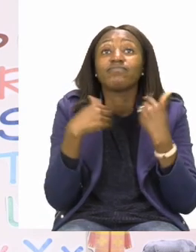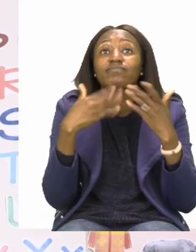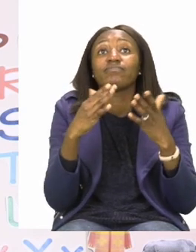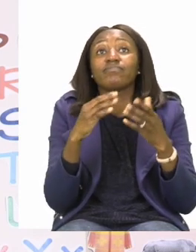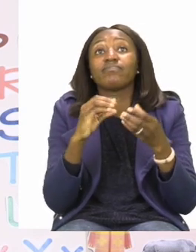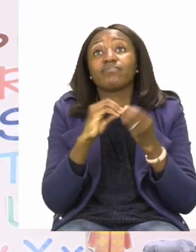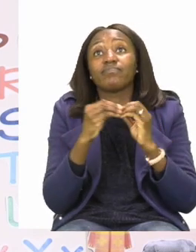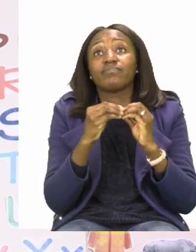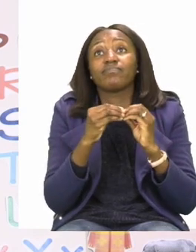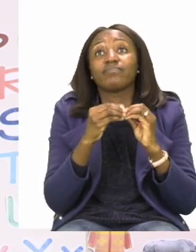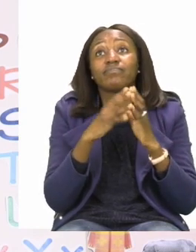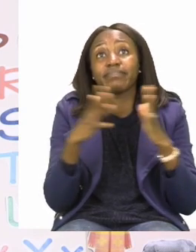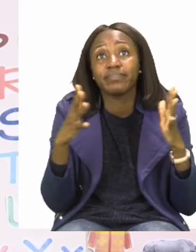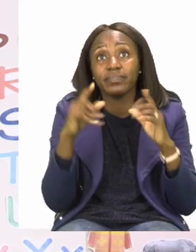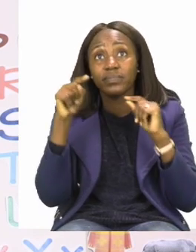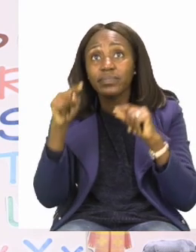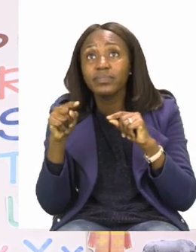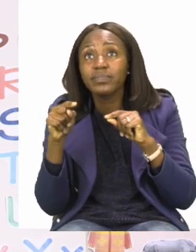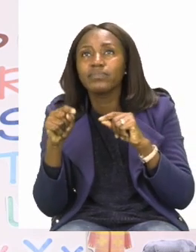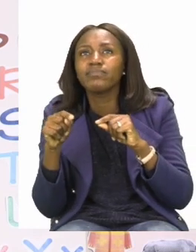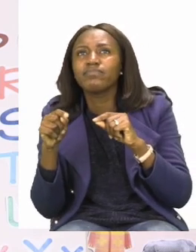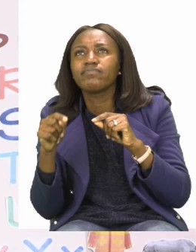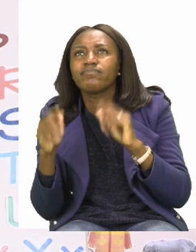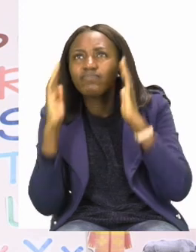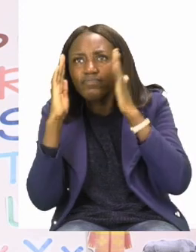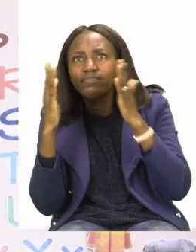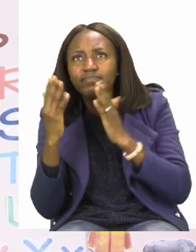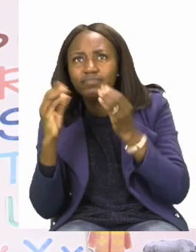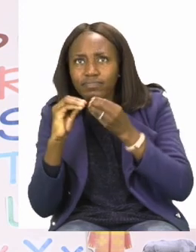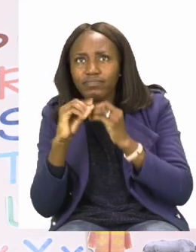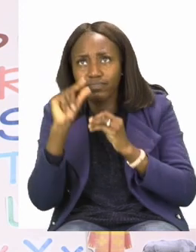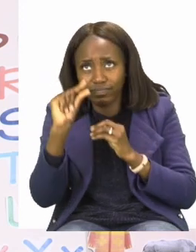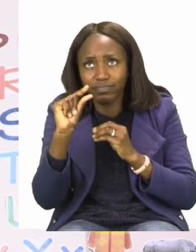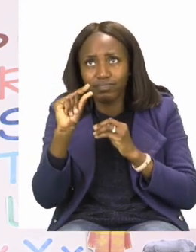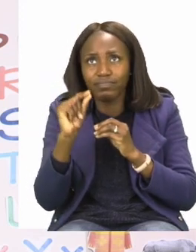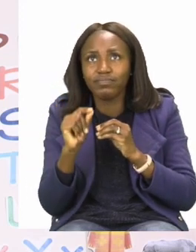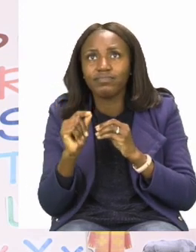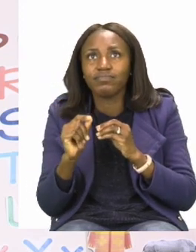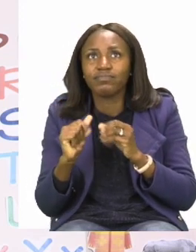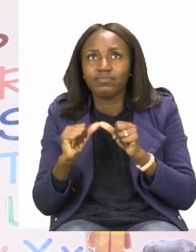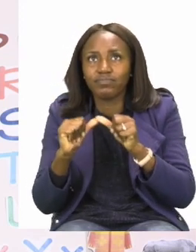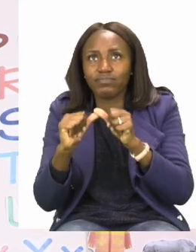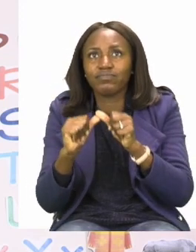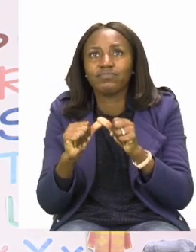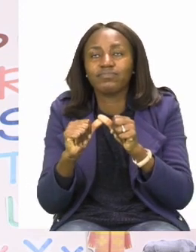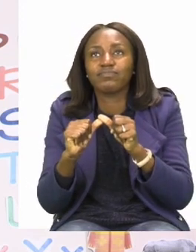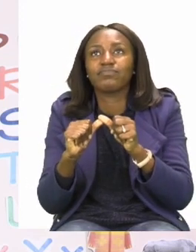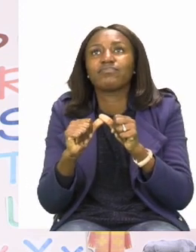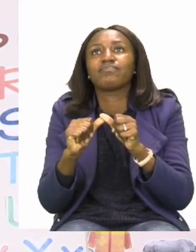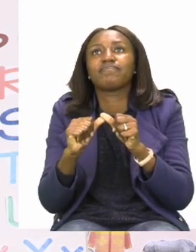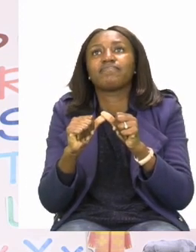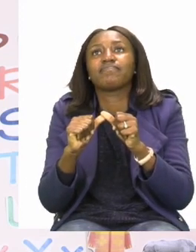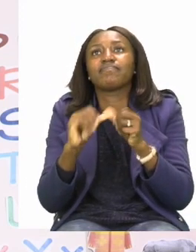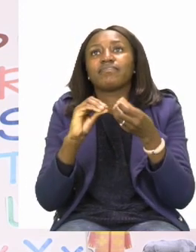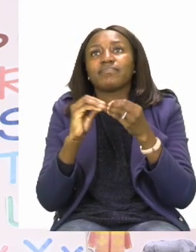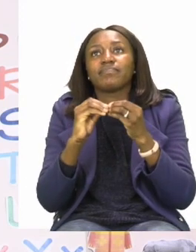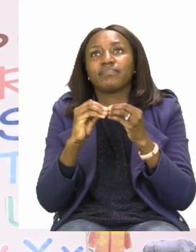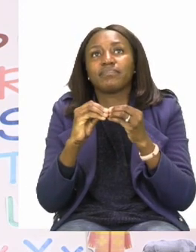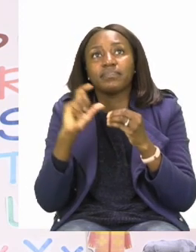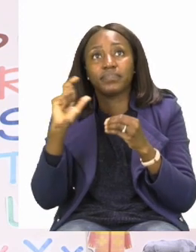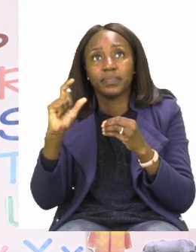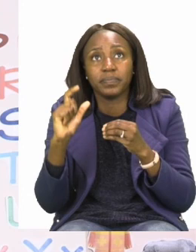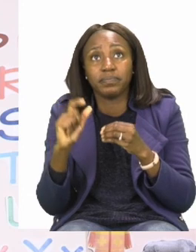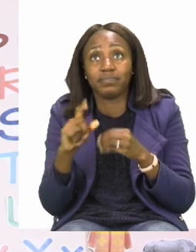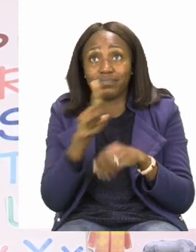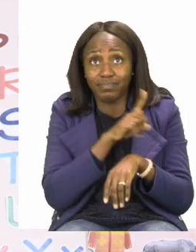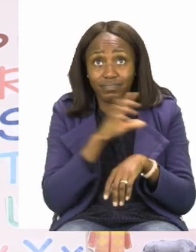and then here we're going to start with the small one to get to the big one. Let's go to 10. 10 is